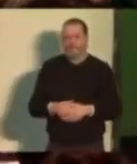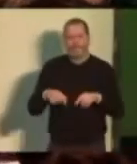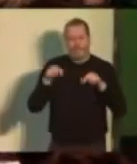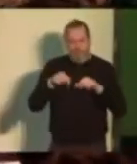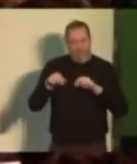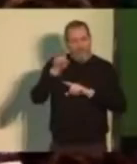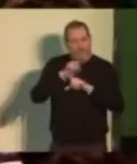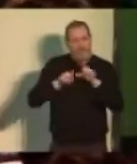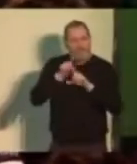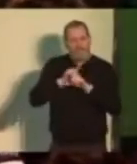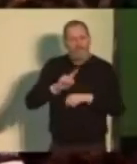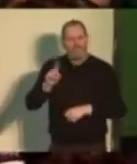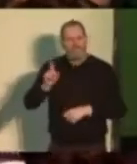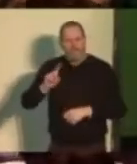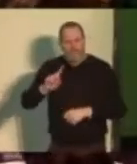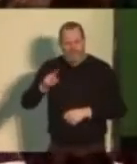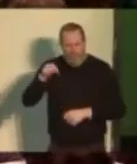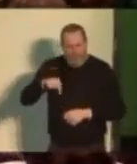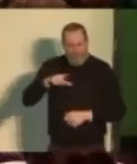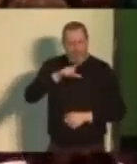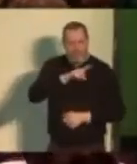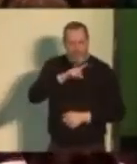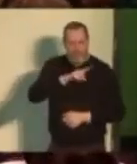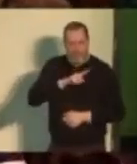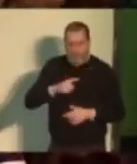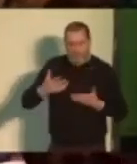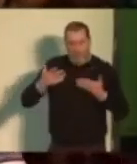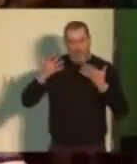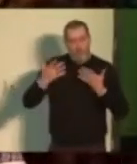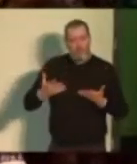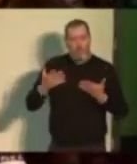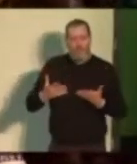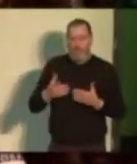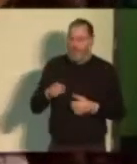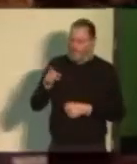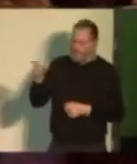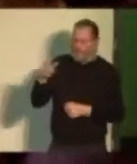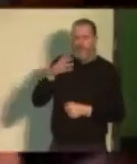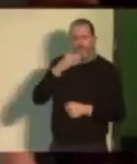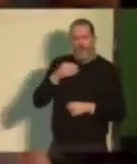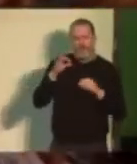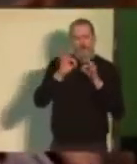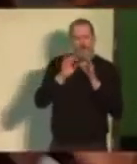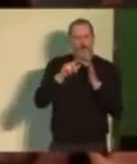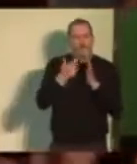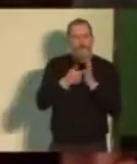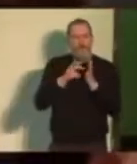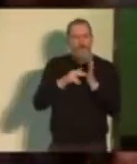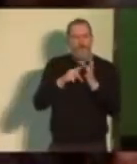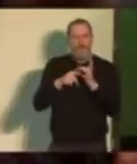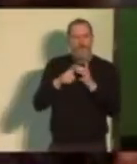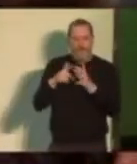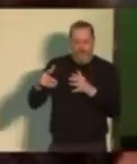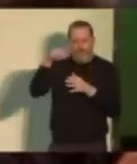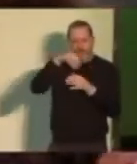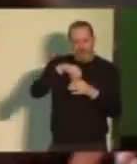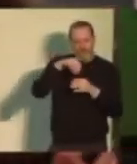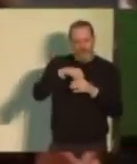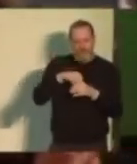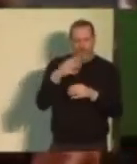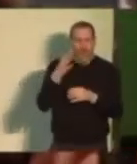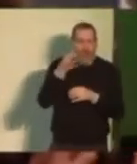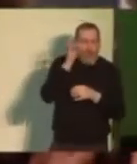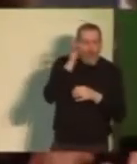and its purpose, that today Bernie serves on the Environment and Public Works Committee of the US Senate.